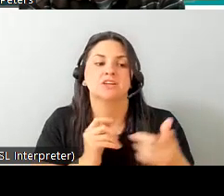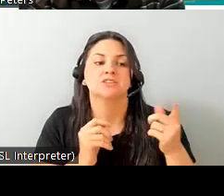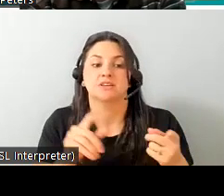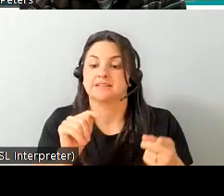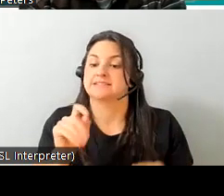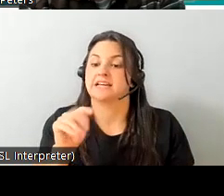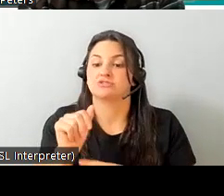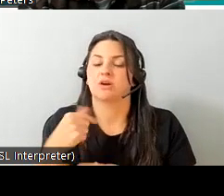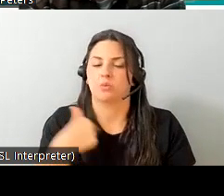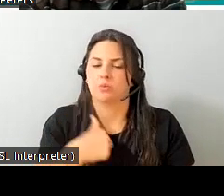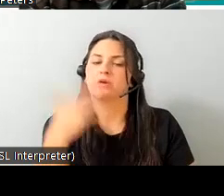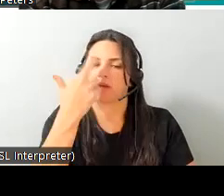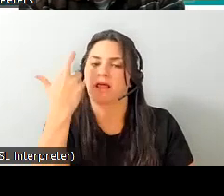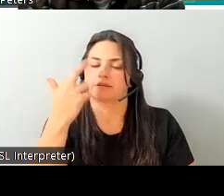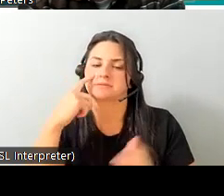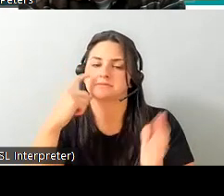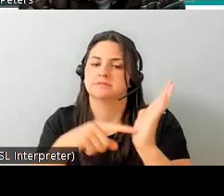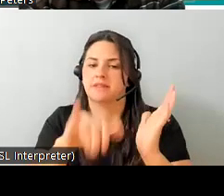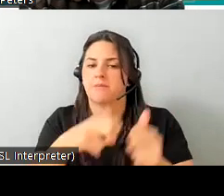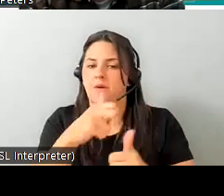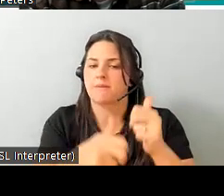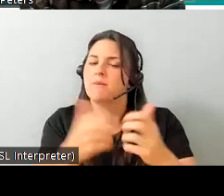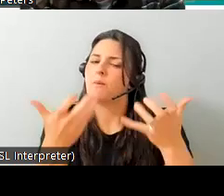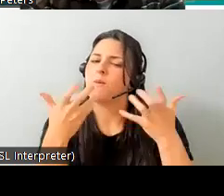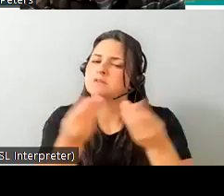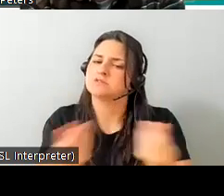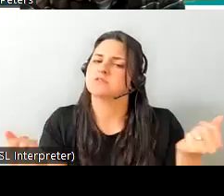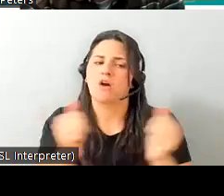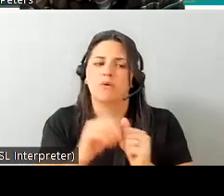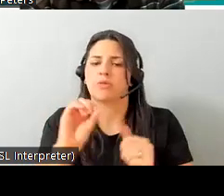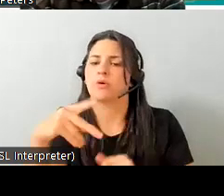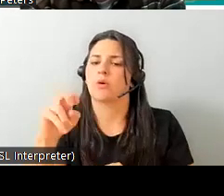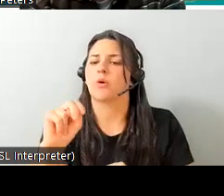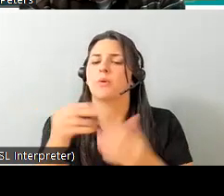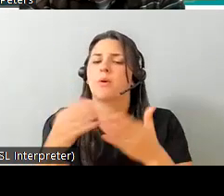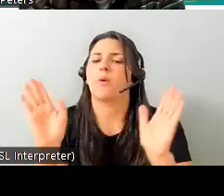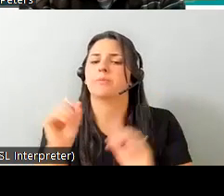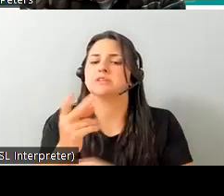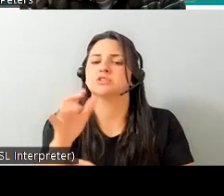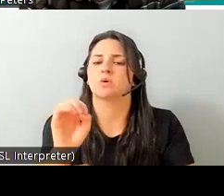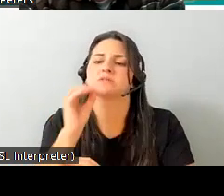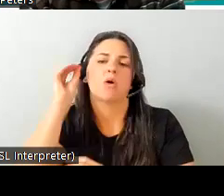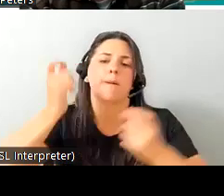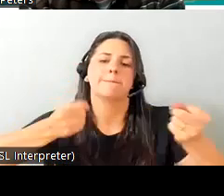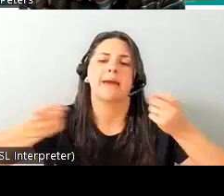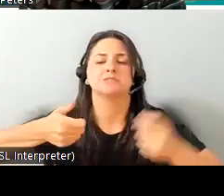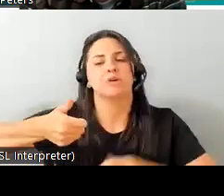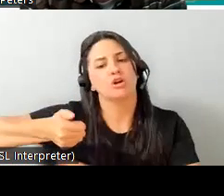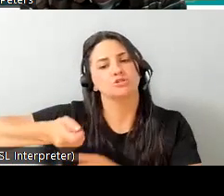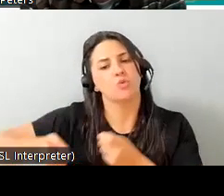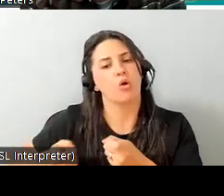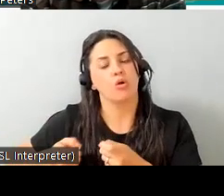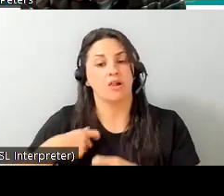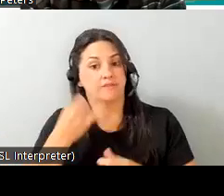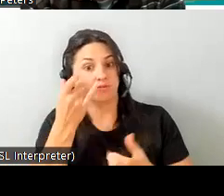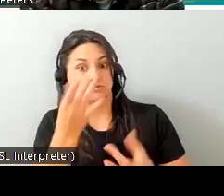recognize and aim to solve with the development of our open source home management controller if you're interested in learning more about